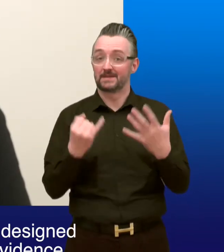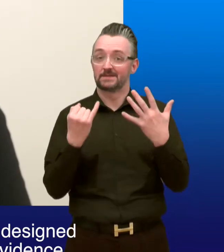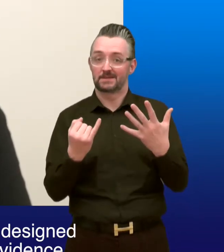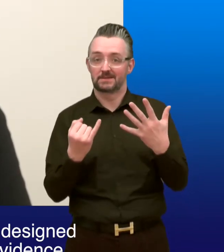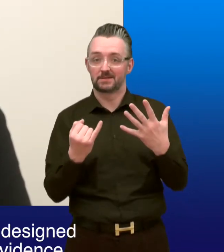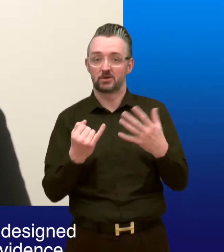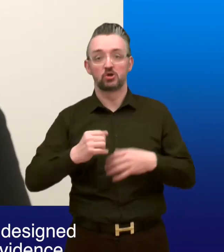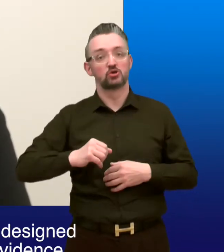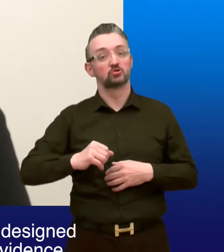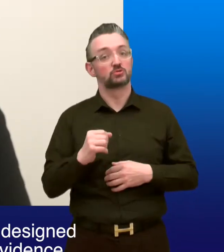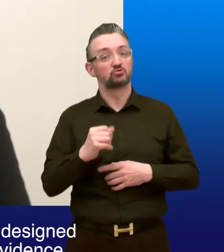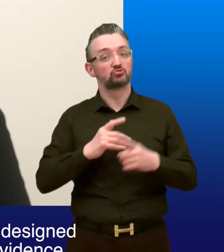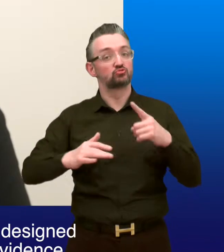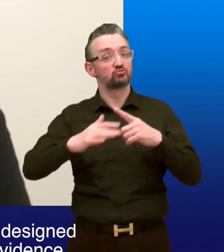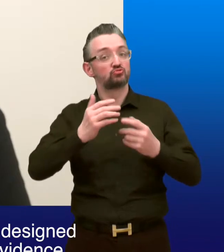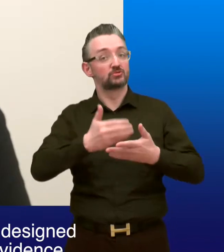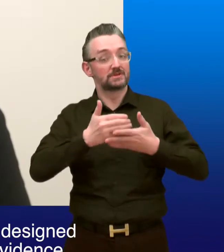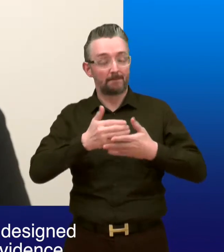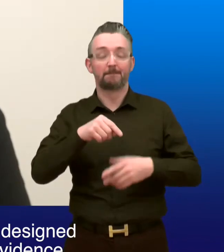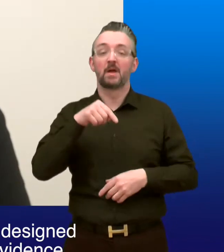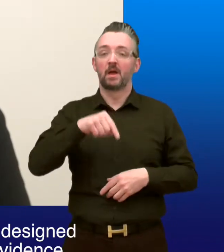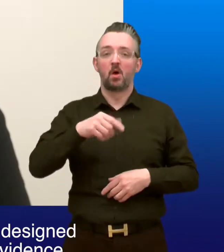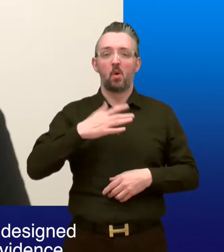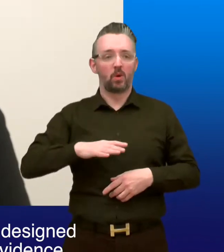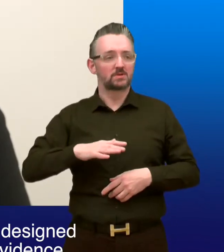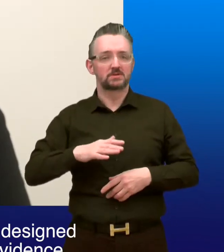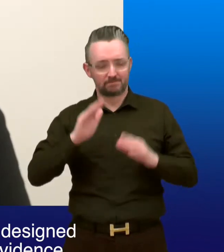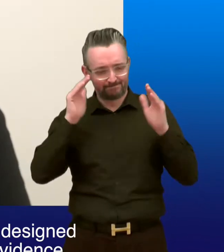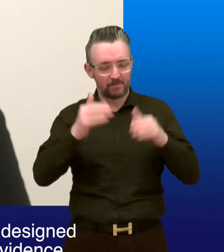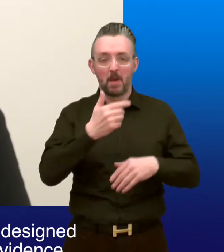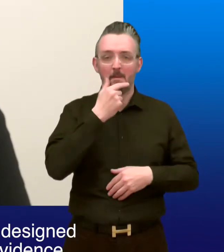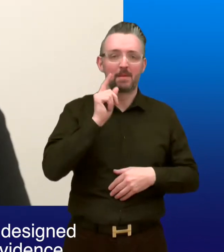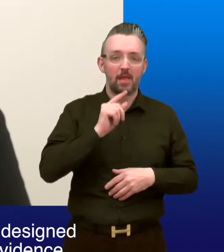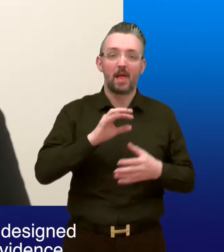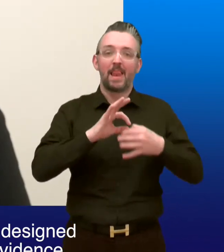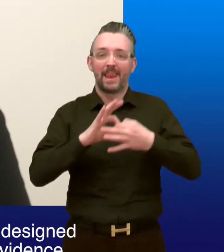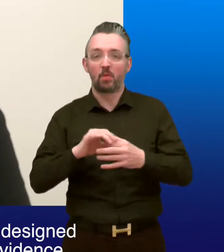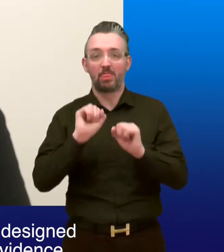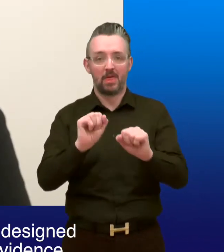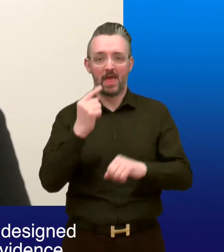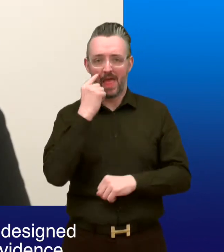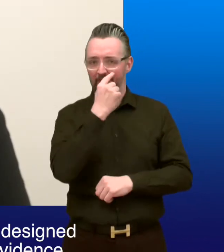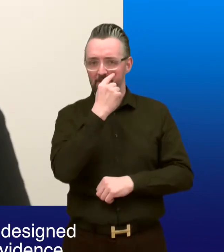6. The Scottish Social Security system is to be designed with the people of Scotland on the basis of evidence.